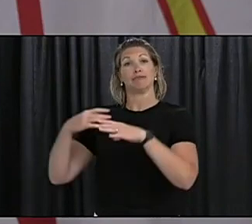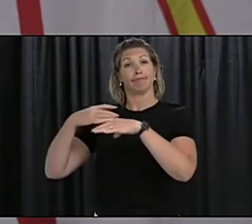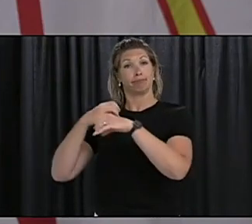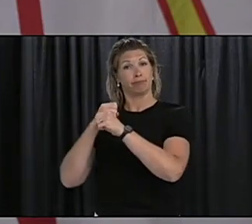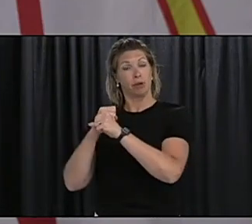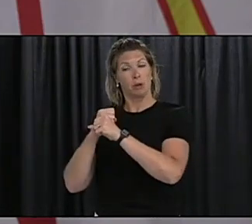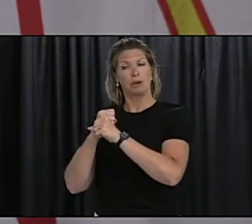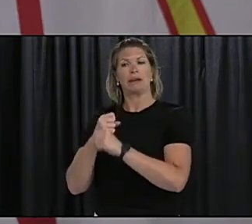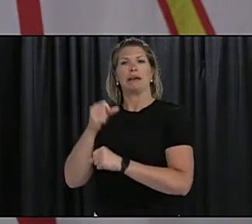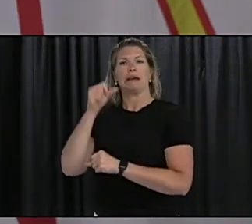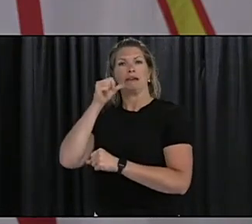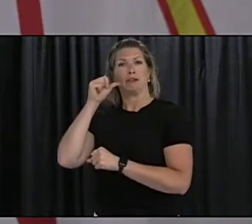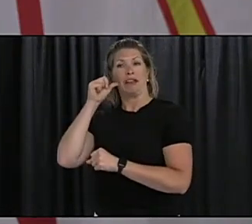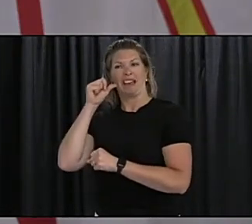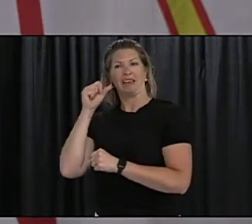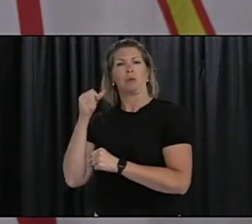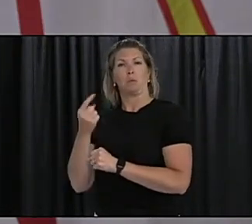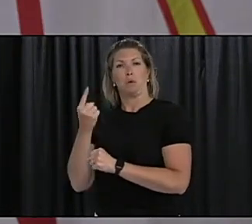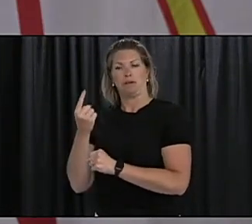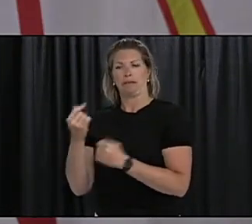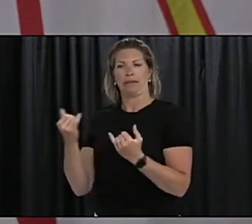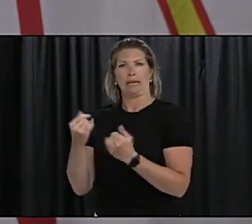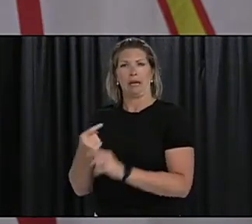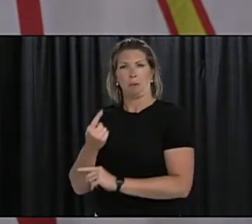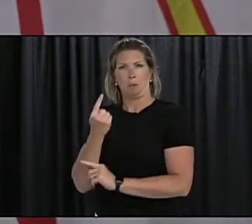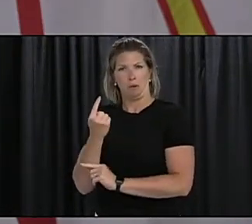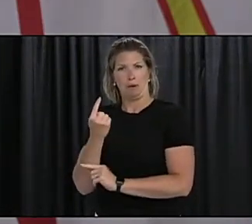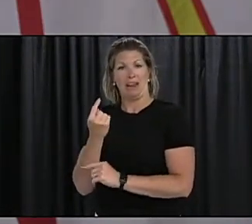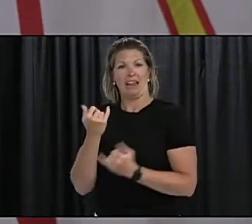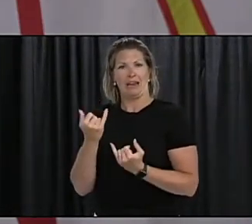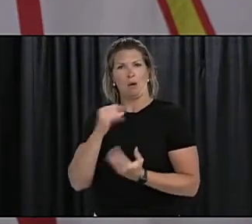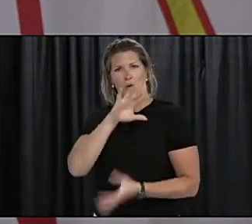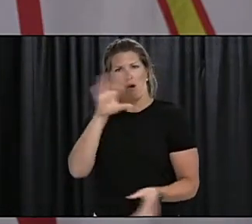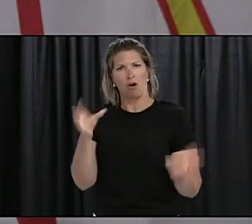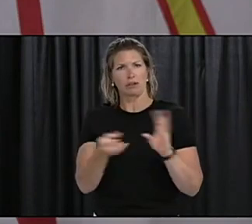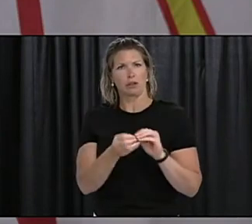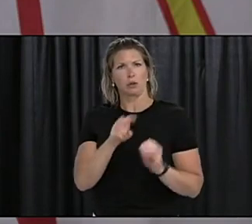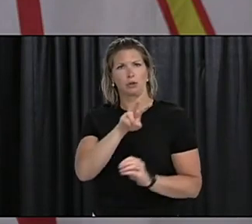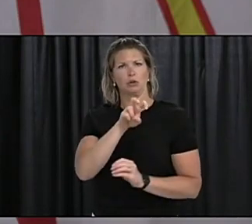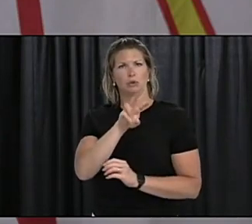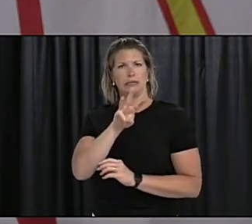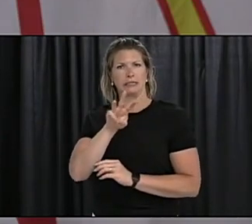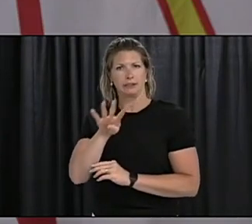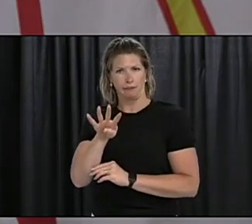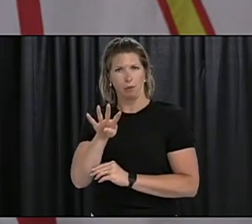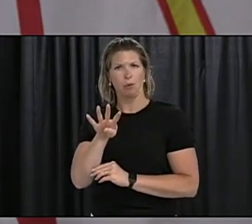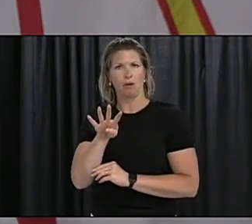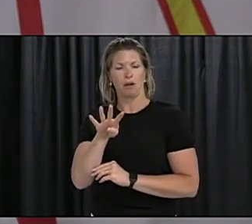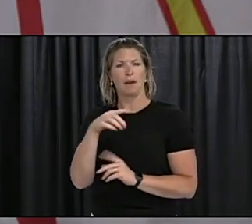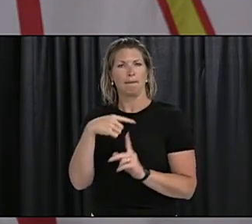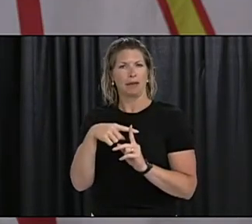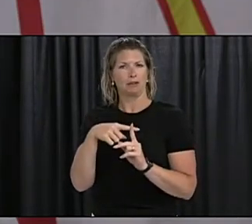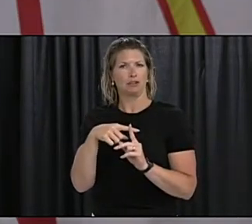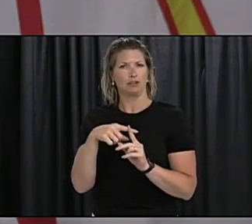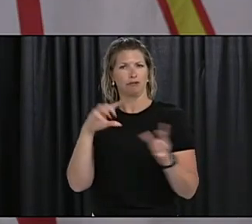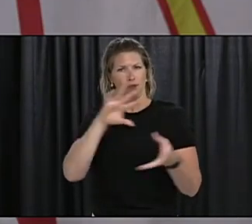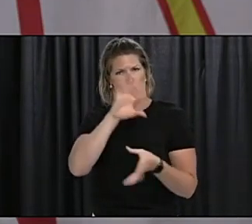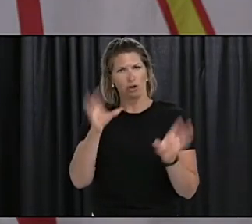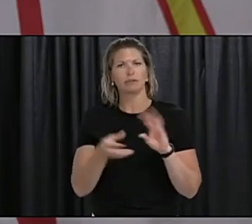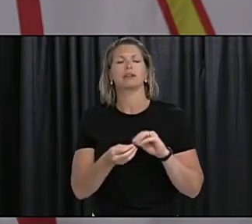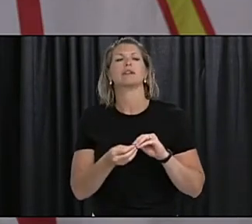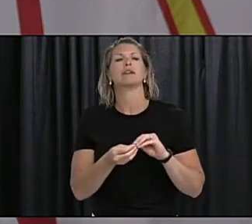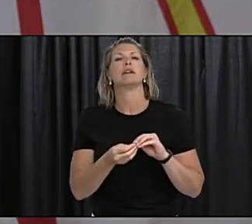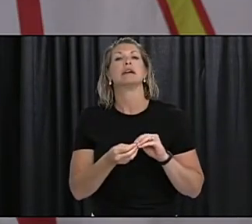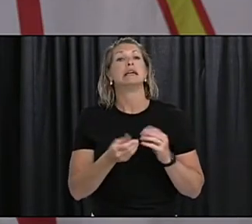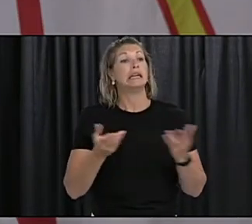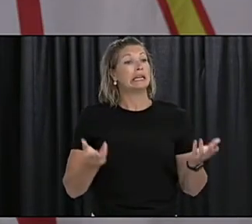total number of cases in the province is now 264. In true Newfoundland and Labrador fashion, we have persevered through the adversity